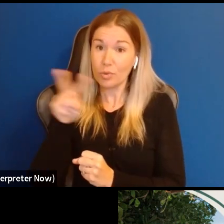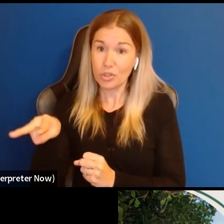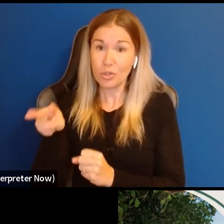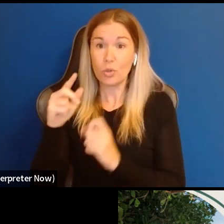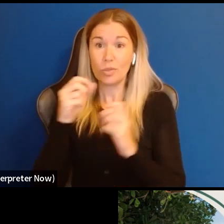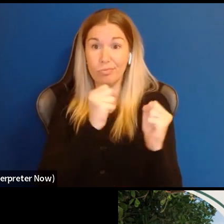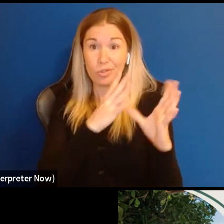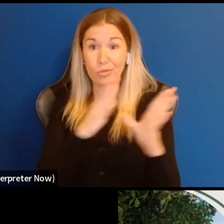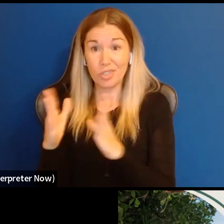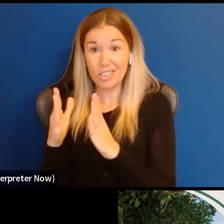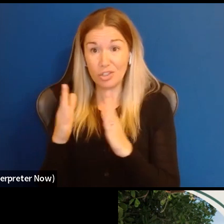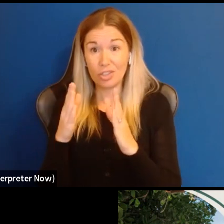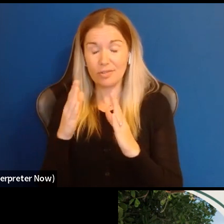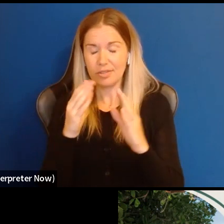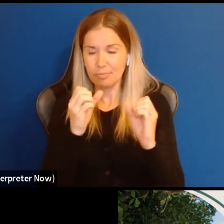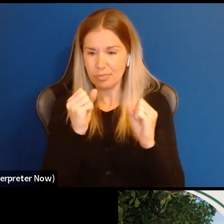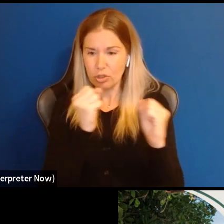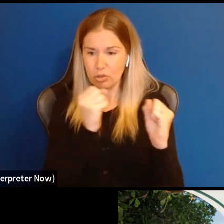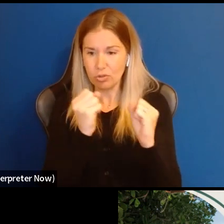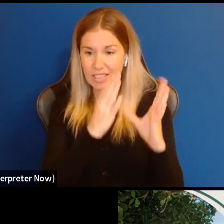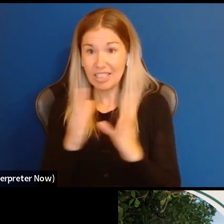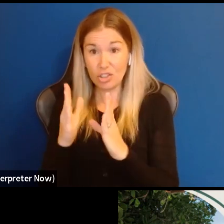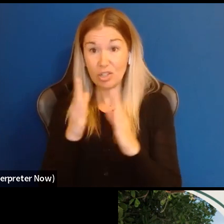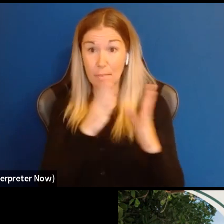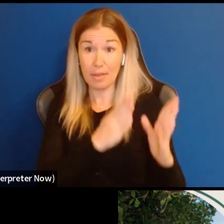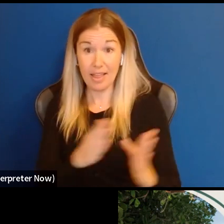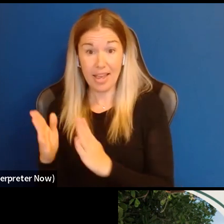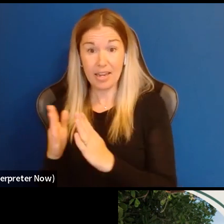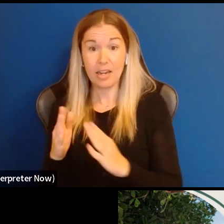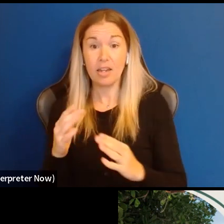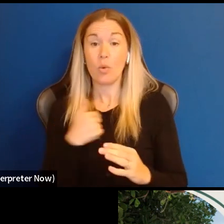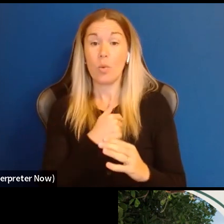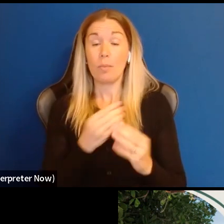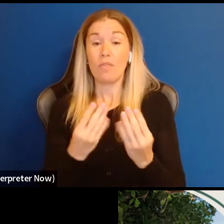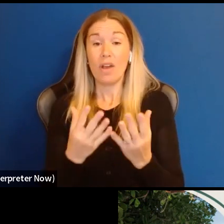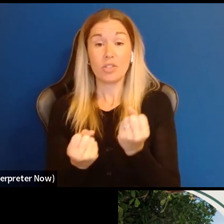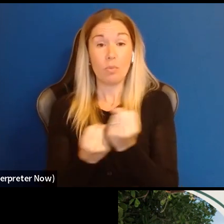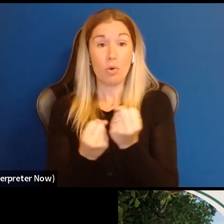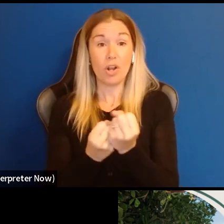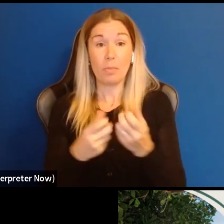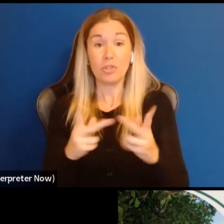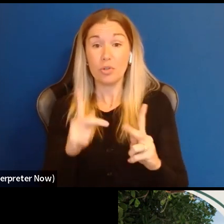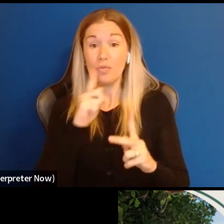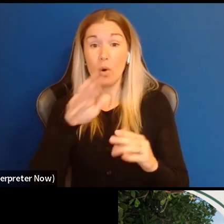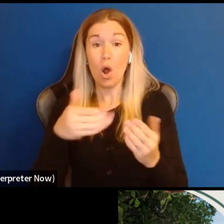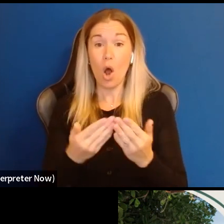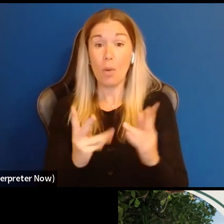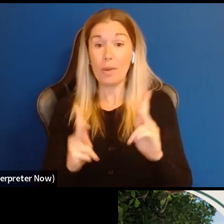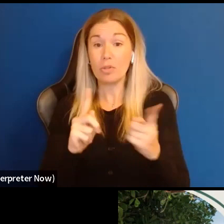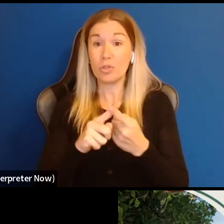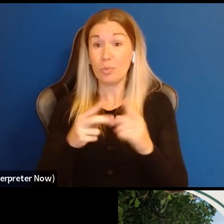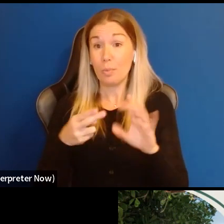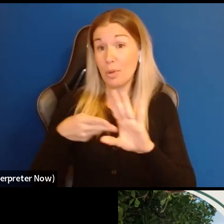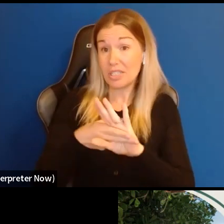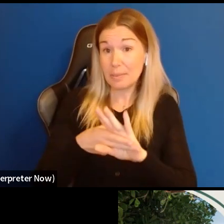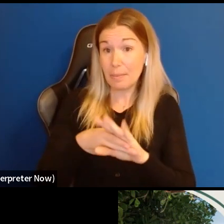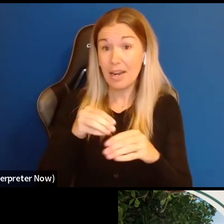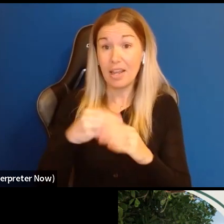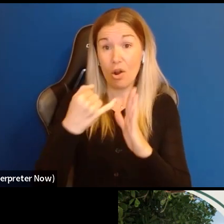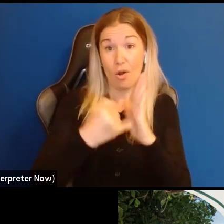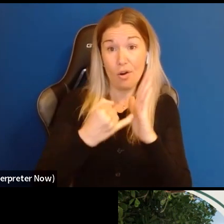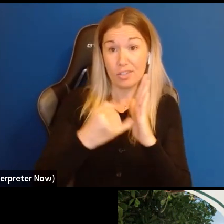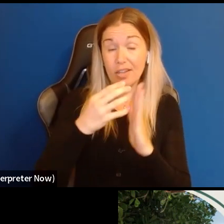include supporting opportunities for all people to participate in the arts and arts education